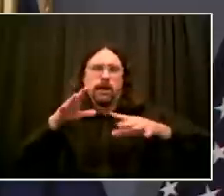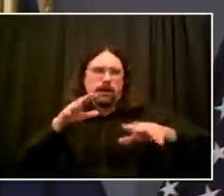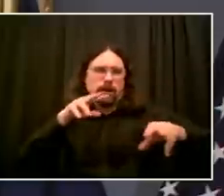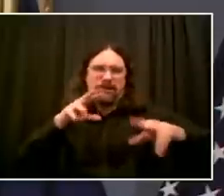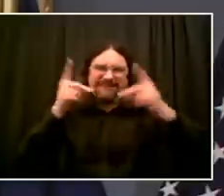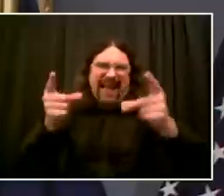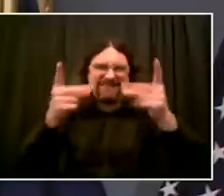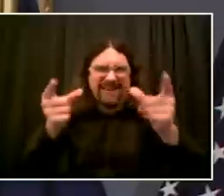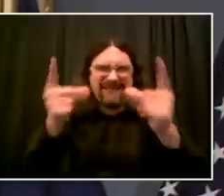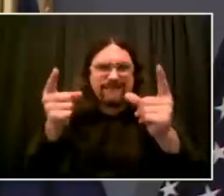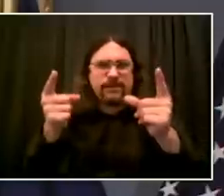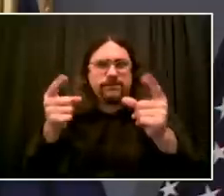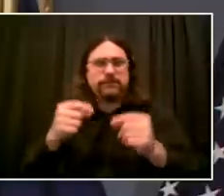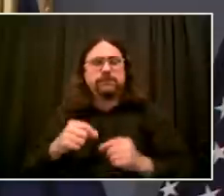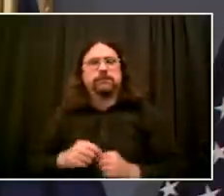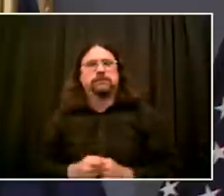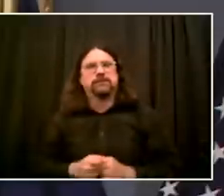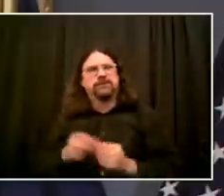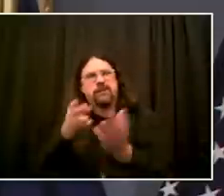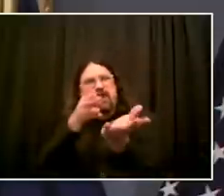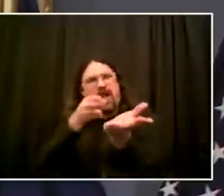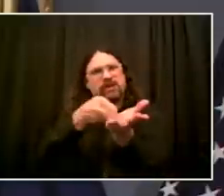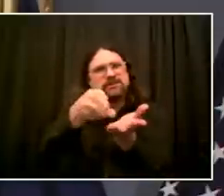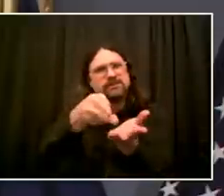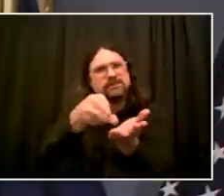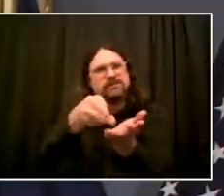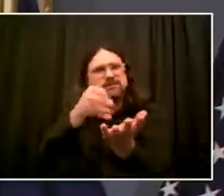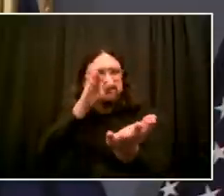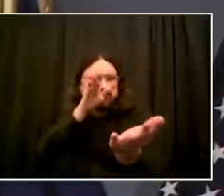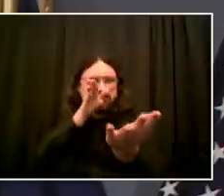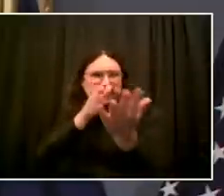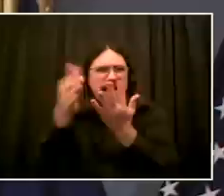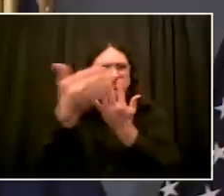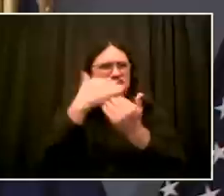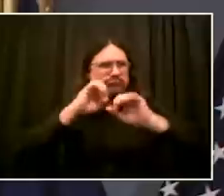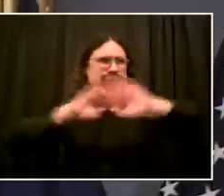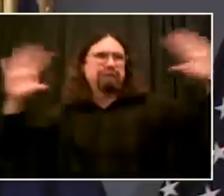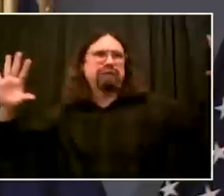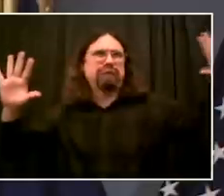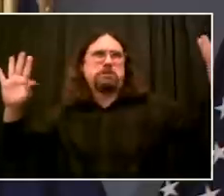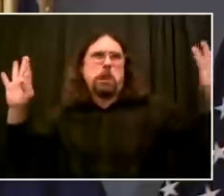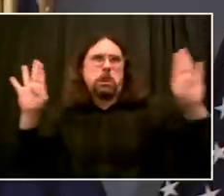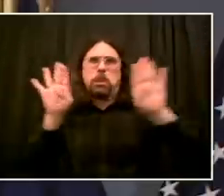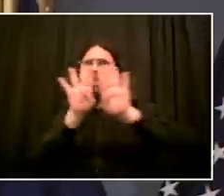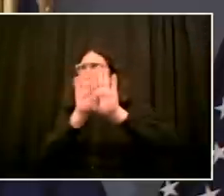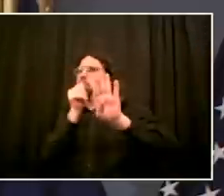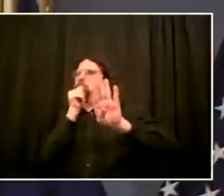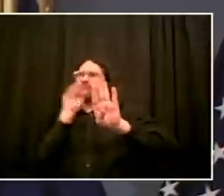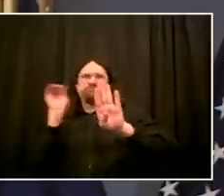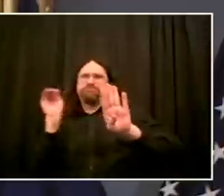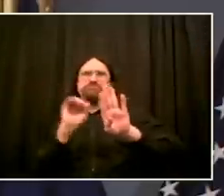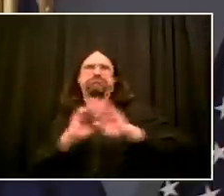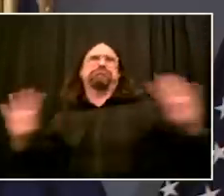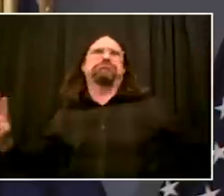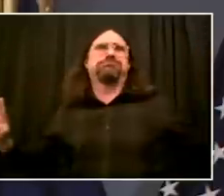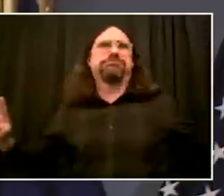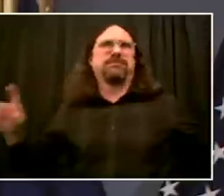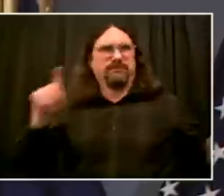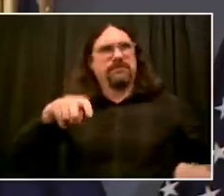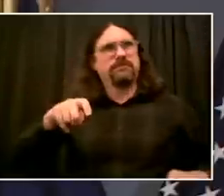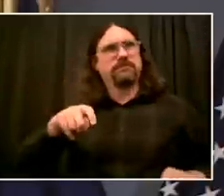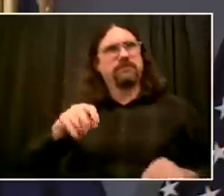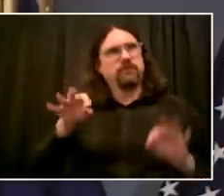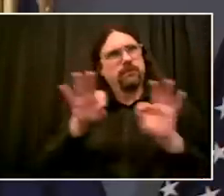properly, I definitely want to say that's wrong. I'm sorry that that happened. It can't happen. It shouldn't happen to you.